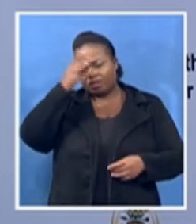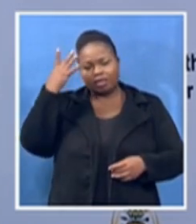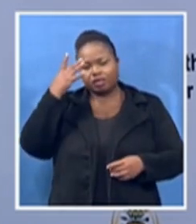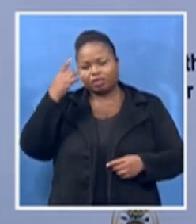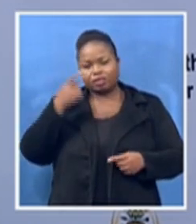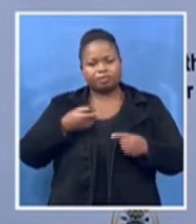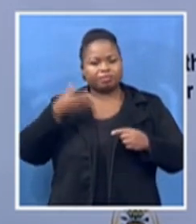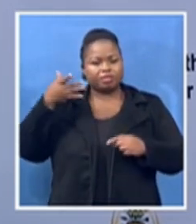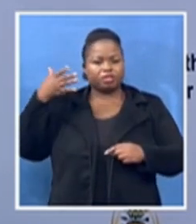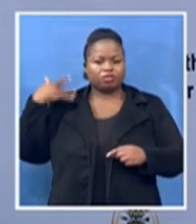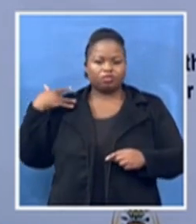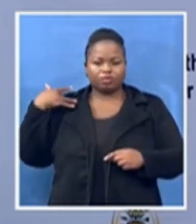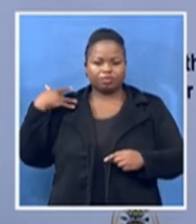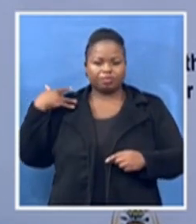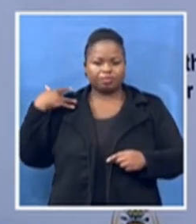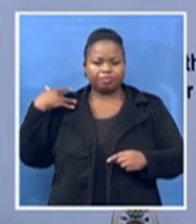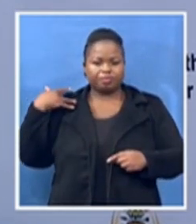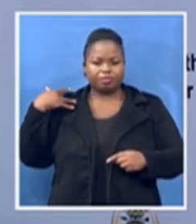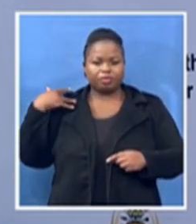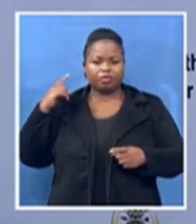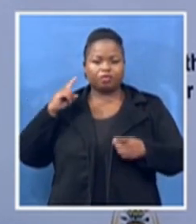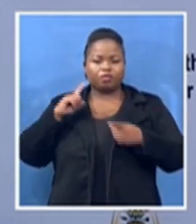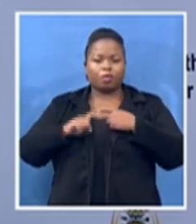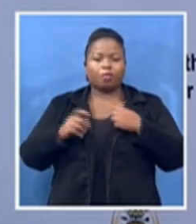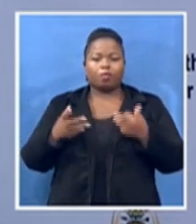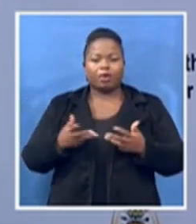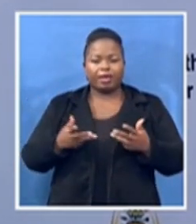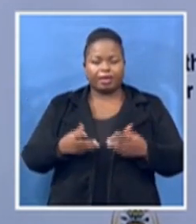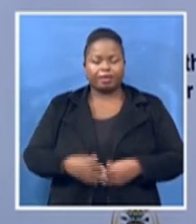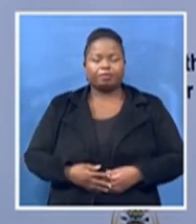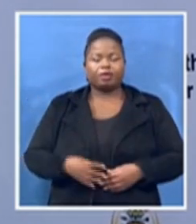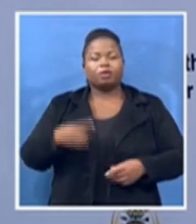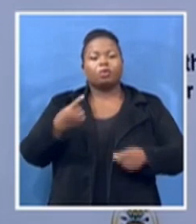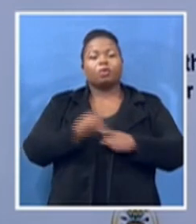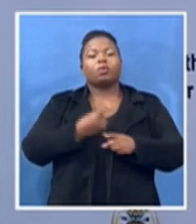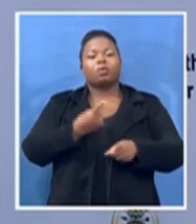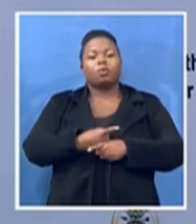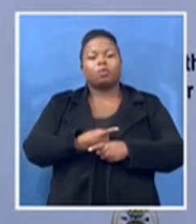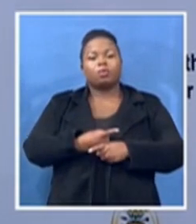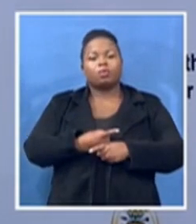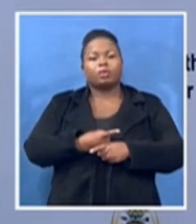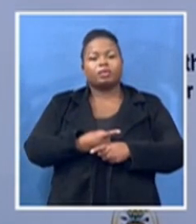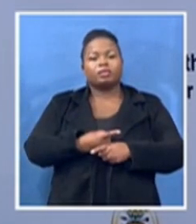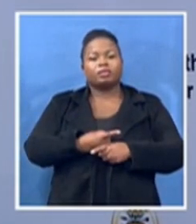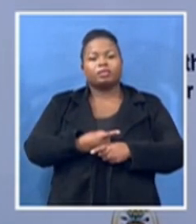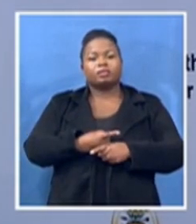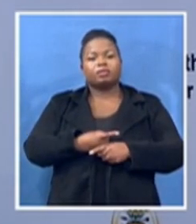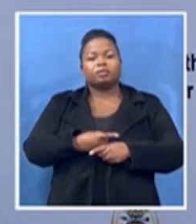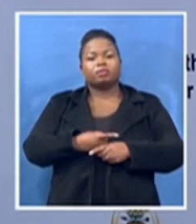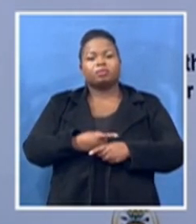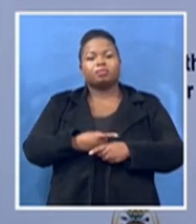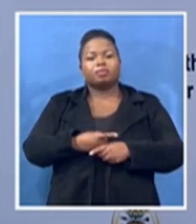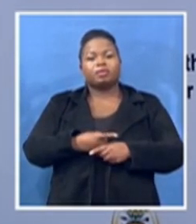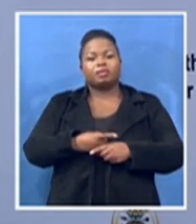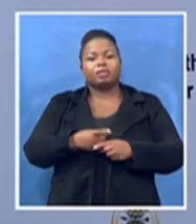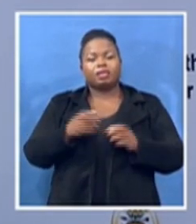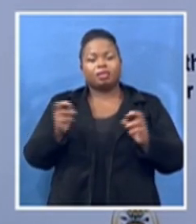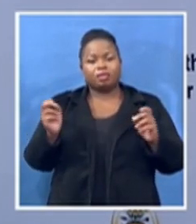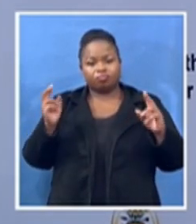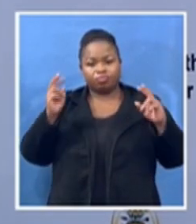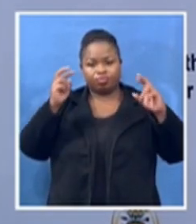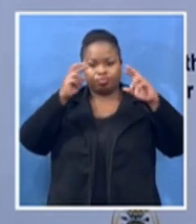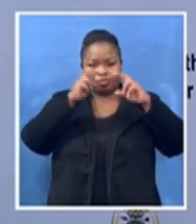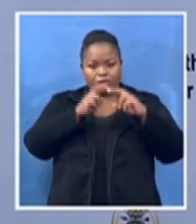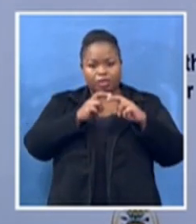And always praise the bridges that carried us over. That was funny, low,